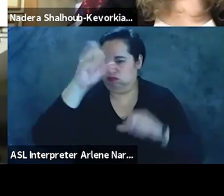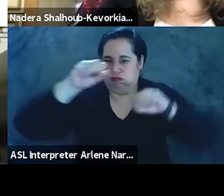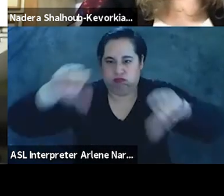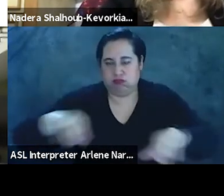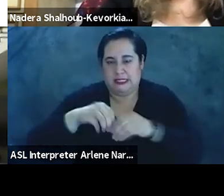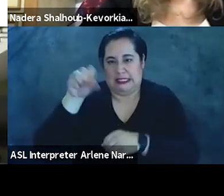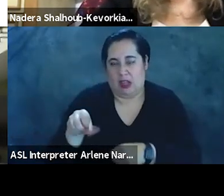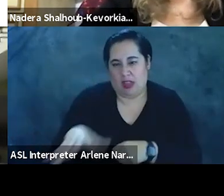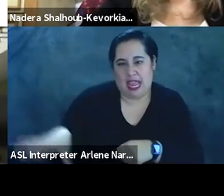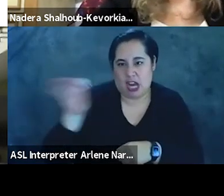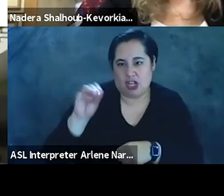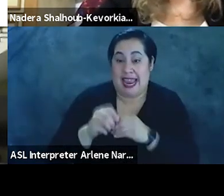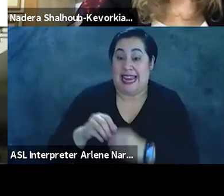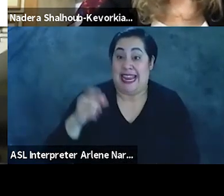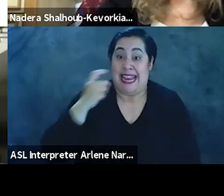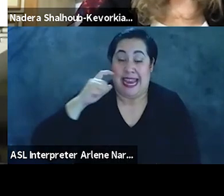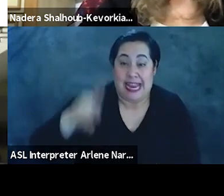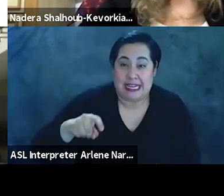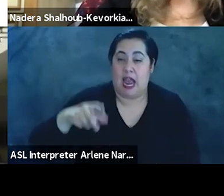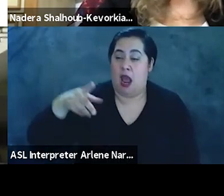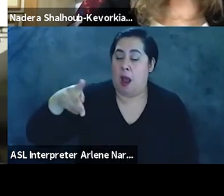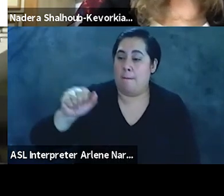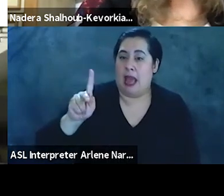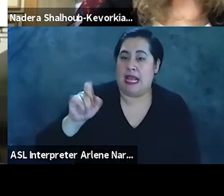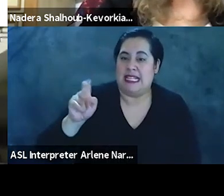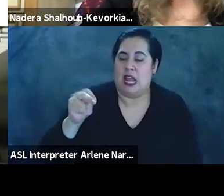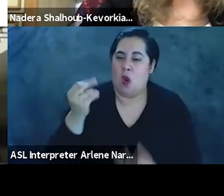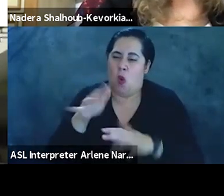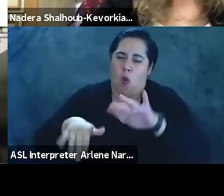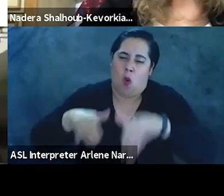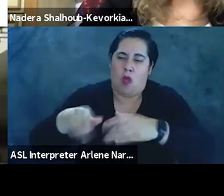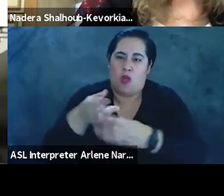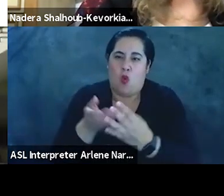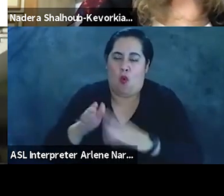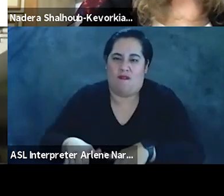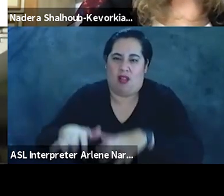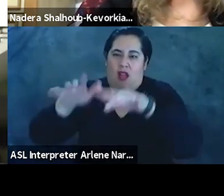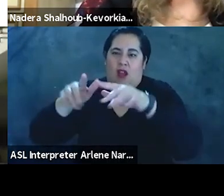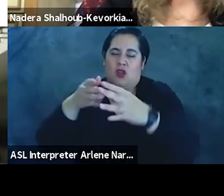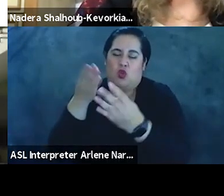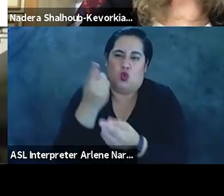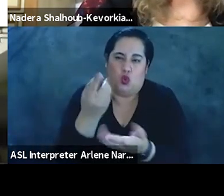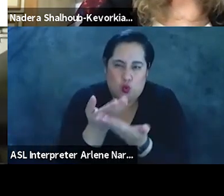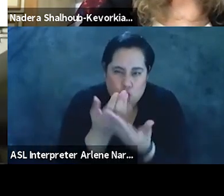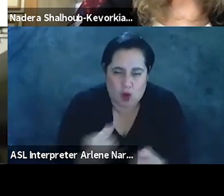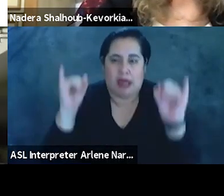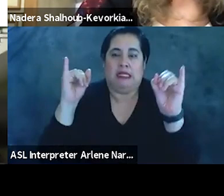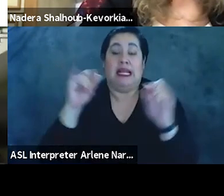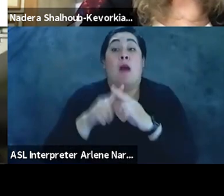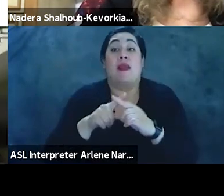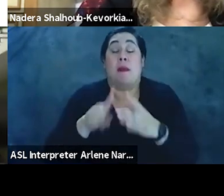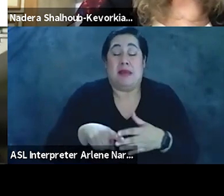he wrote, India and Pakistan waded in blood to independence. He continued, at the dawn of decolonization, Palestine